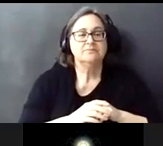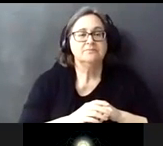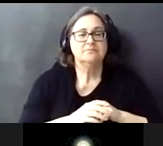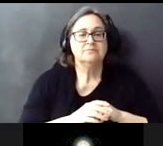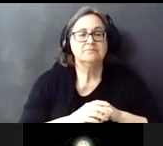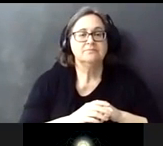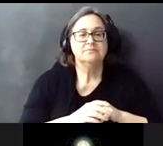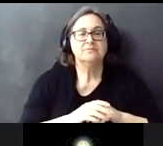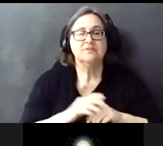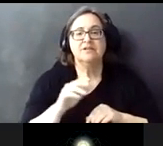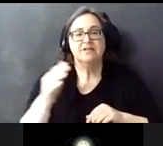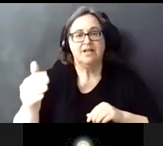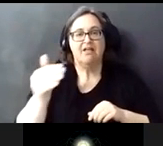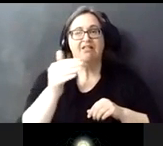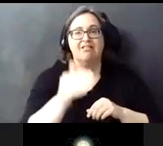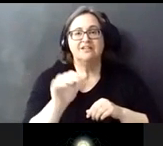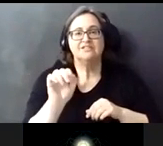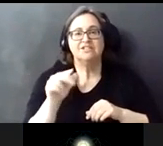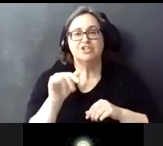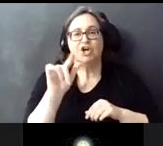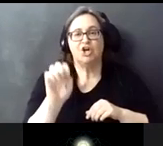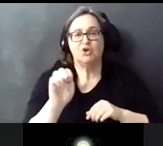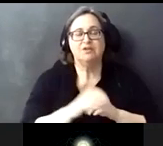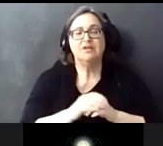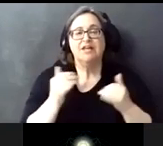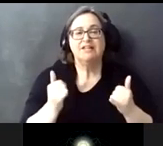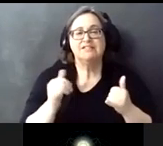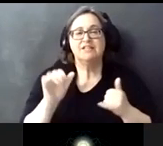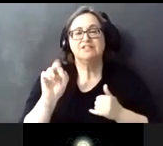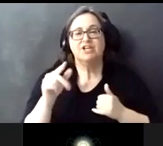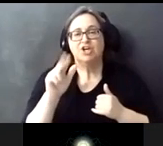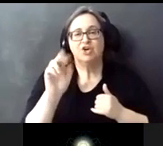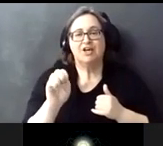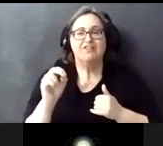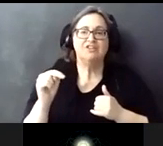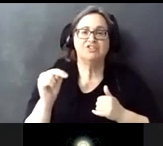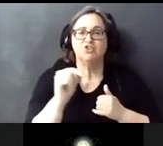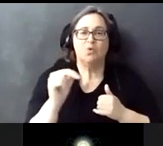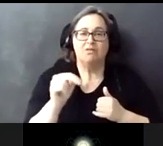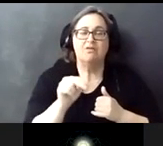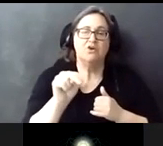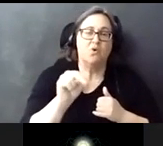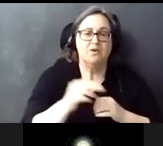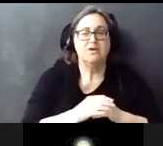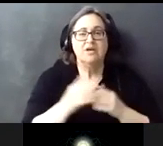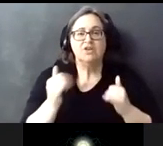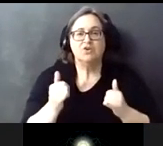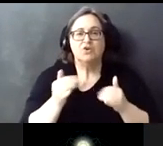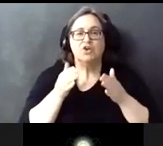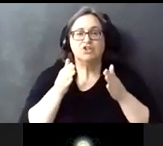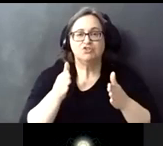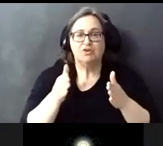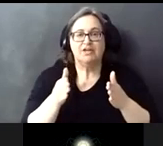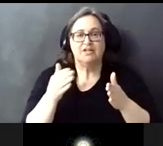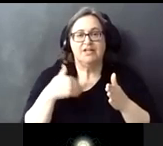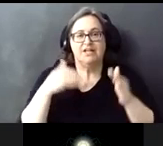Our second stop is the Argyle Station. The existing Argyle Station is on the north side of the street. The existing track structure